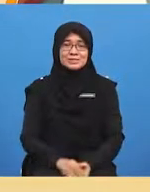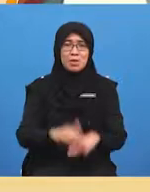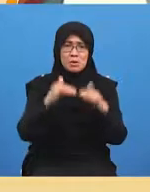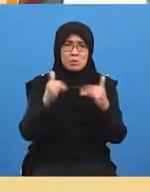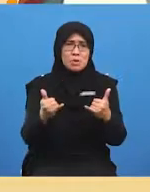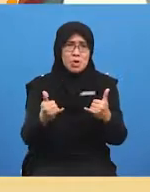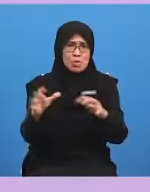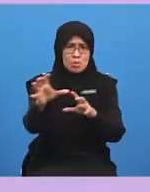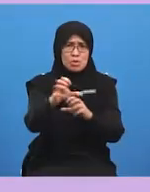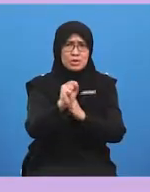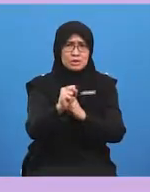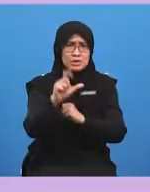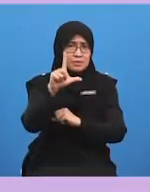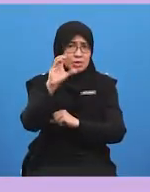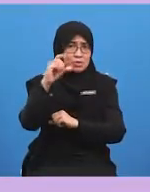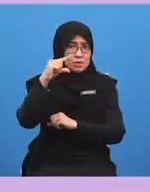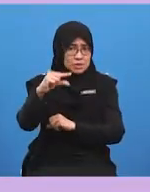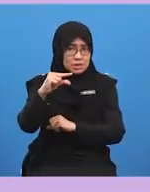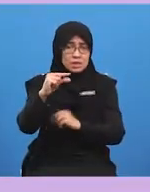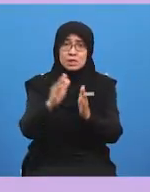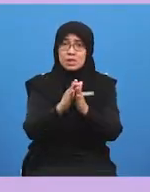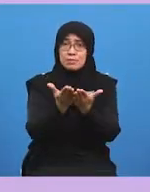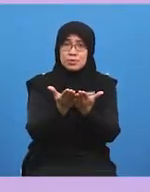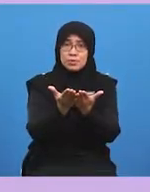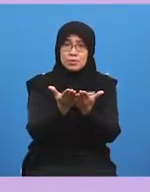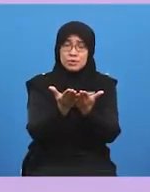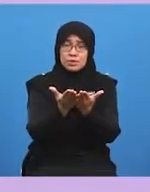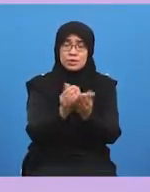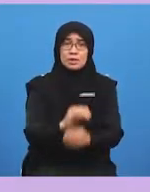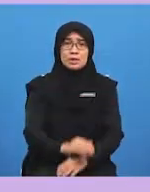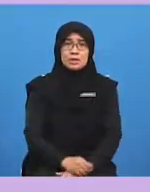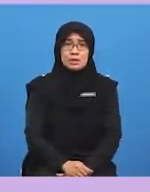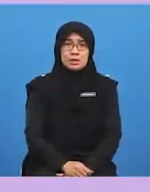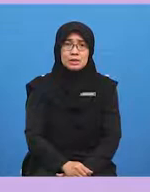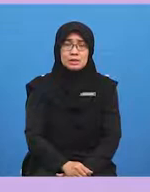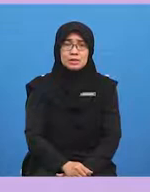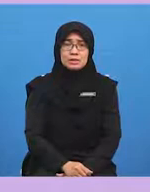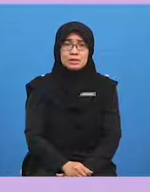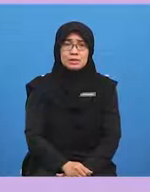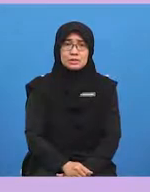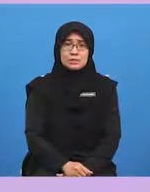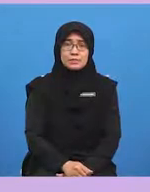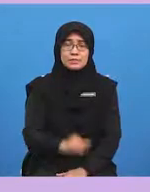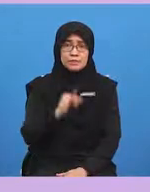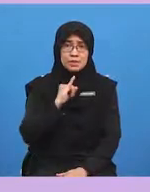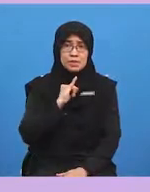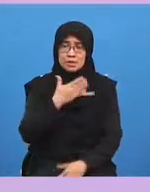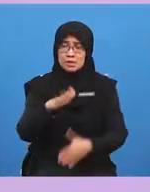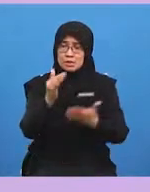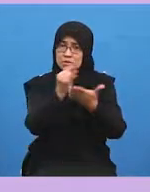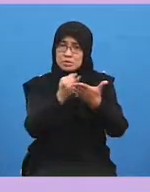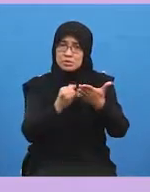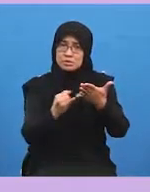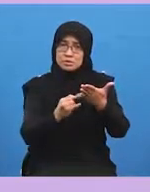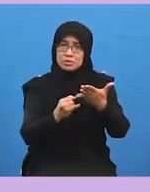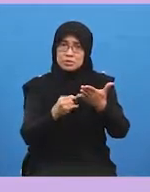activity logbook or a piece of paper if you see my activity logbook i have drawn five